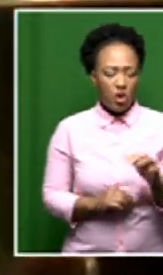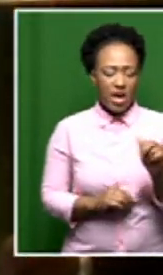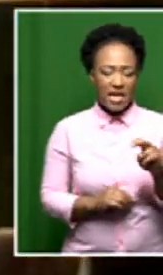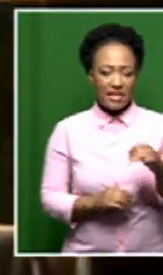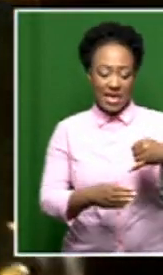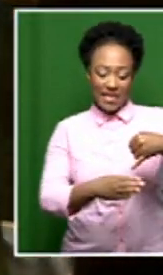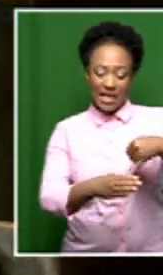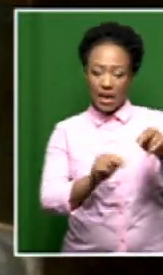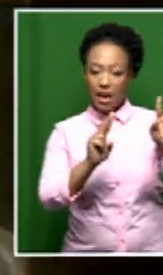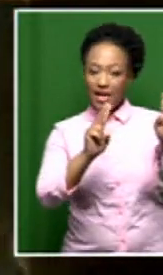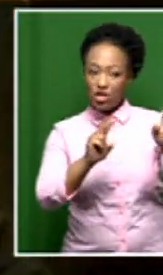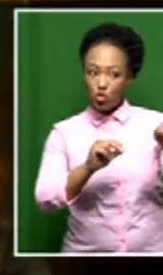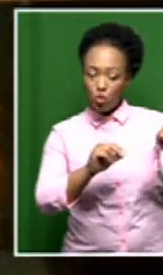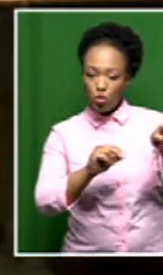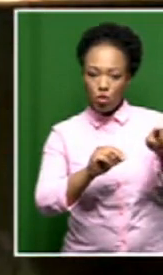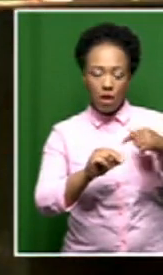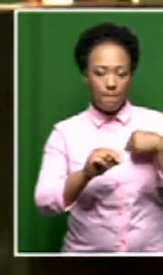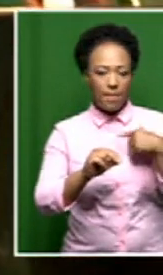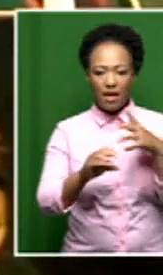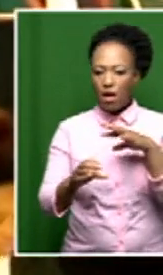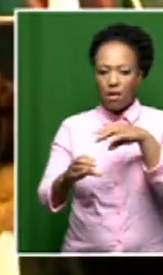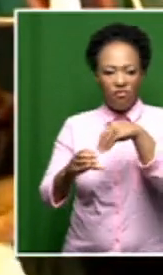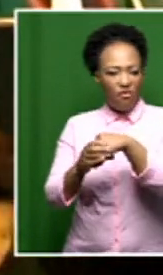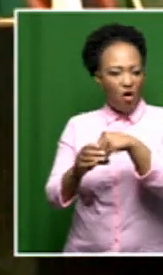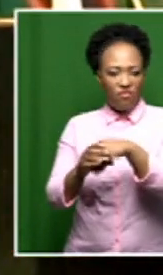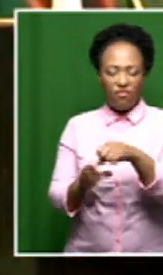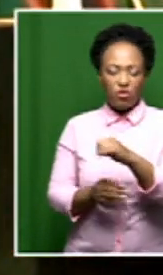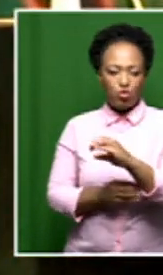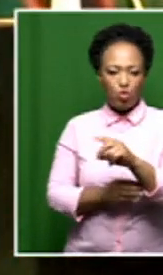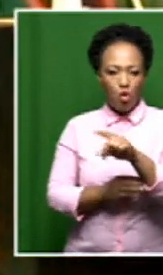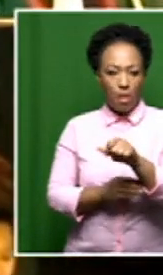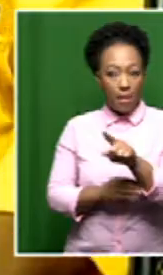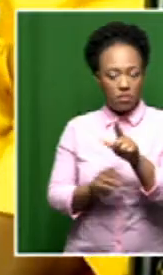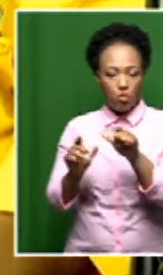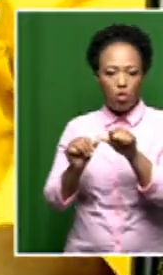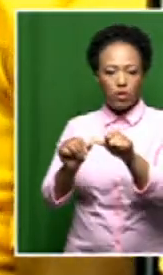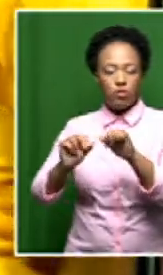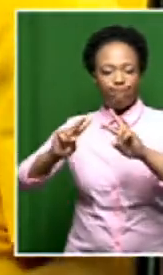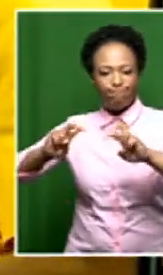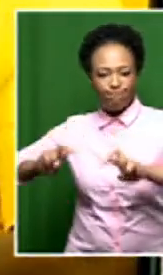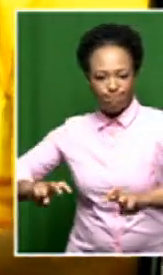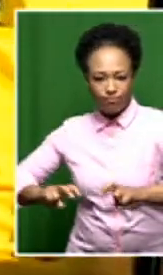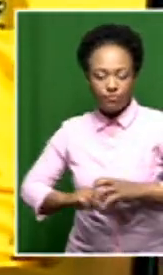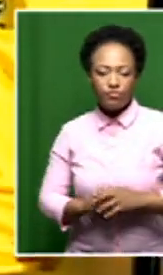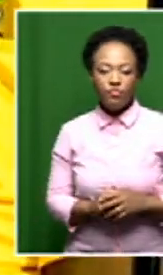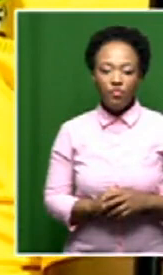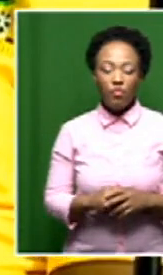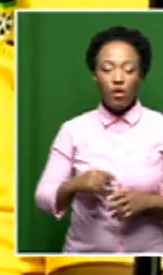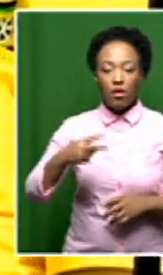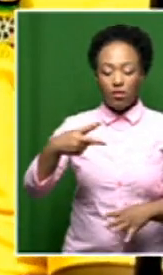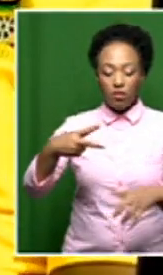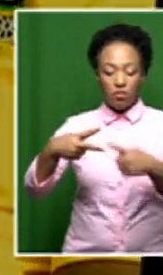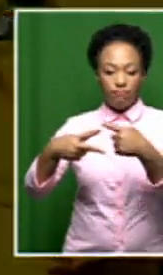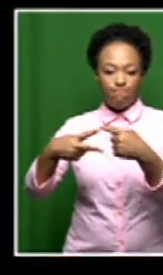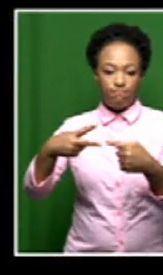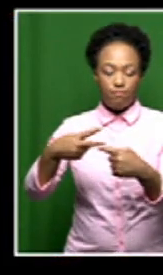internal wranglings, doesn't have anything to do with SCOPA so SCOPA going ahead. Alright, there you go. Those are your first two trending topics here